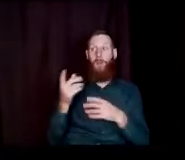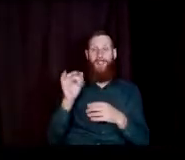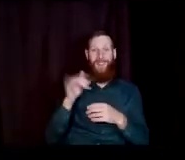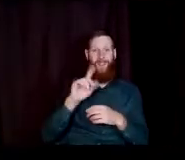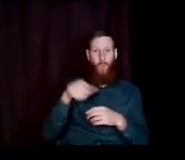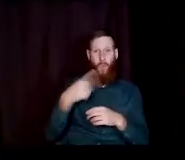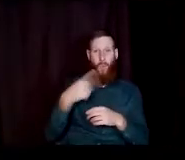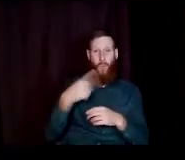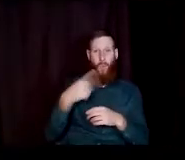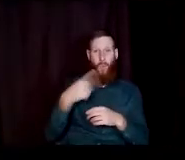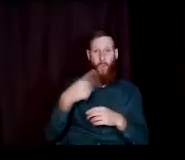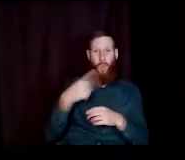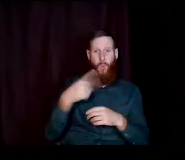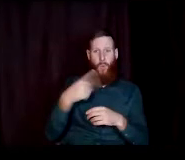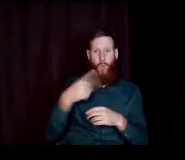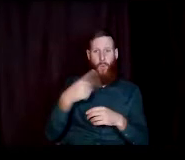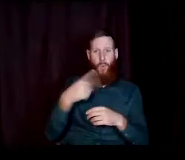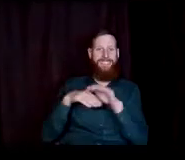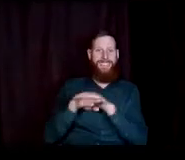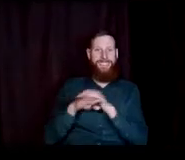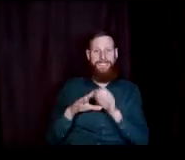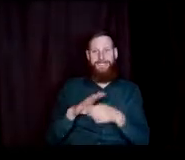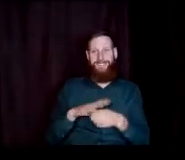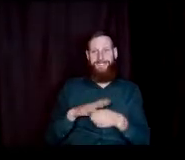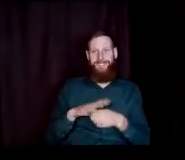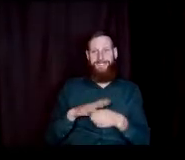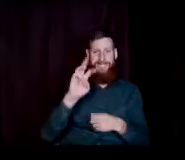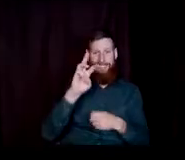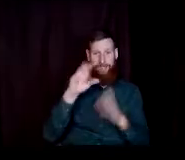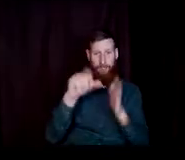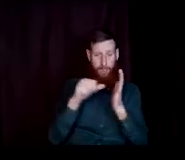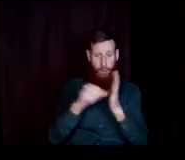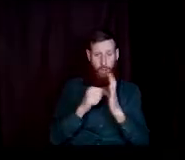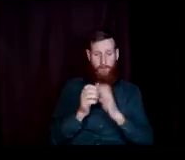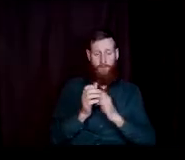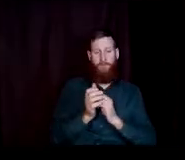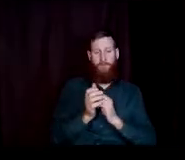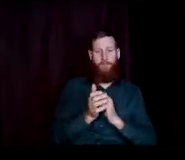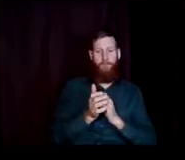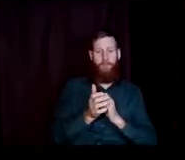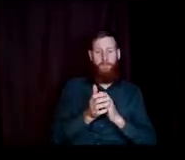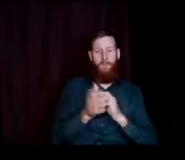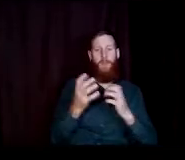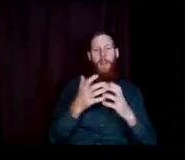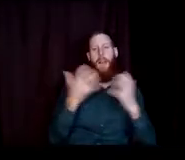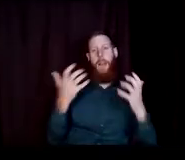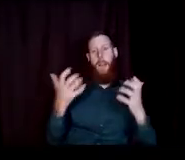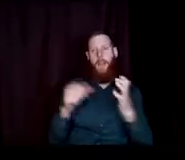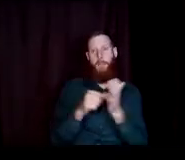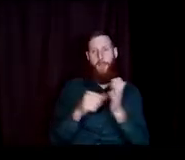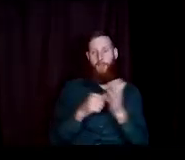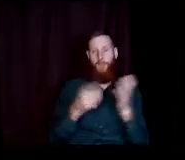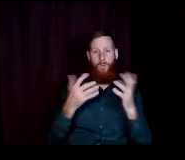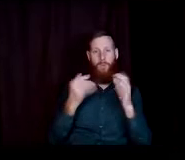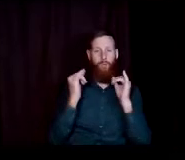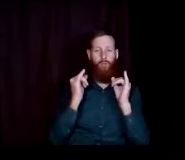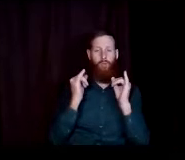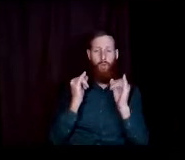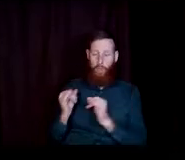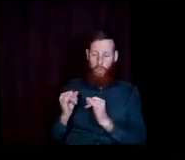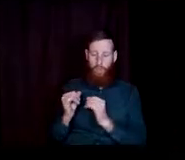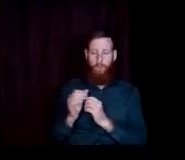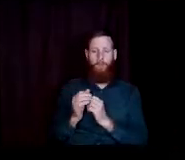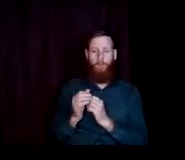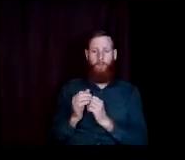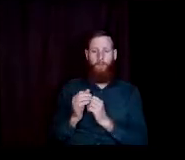It is like six pages. Don't worry. A lot of it's instructions. And you can use the